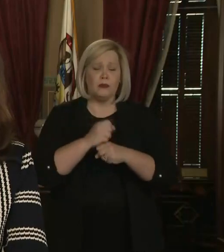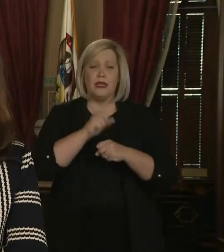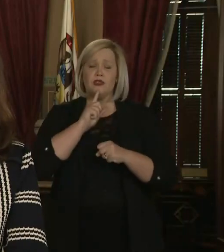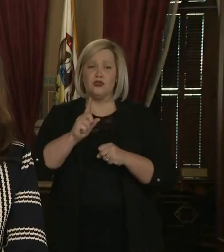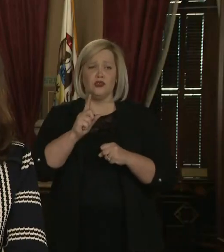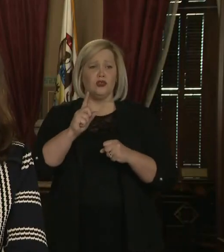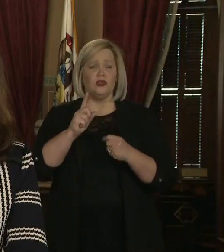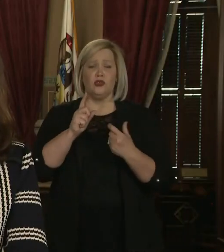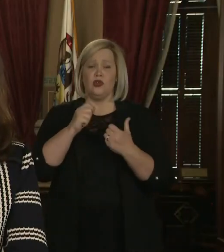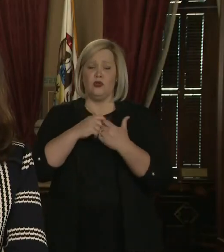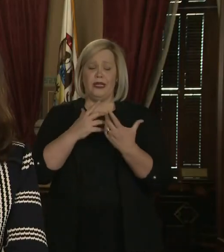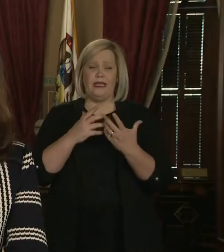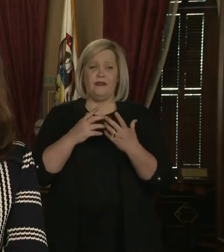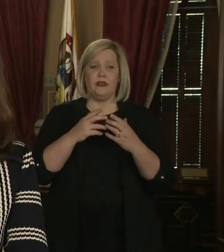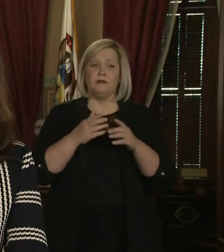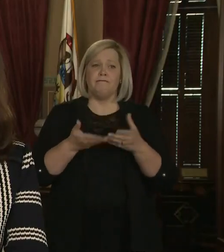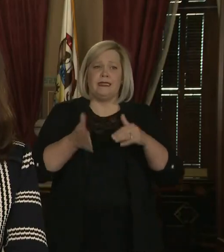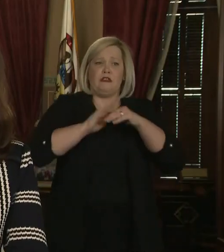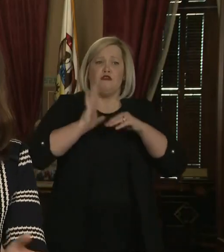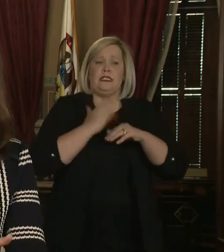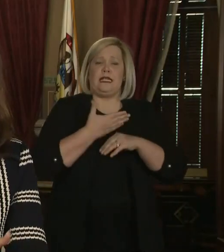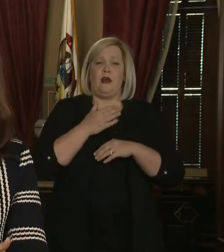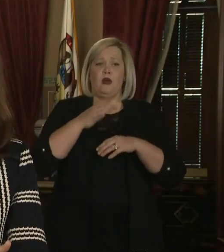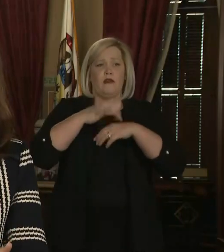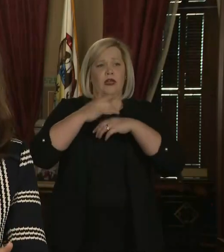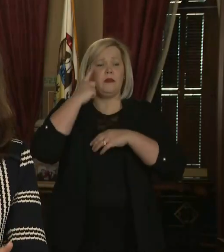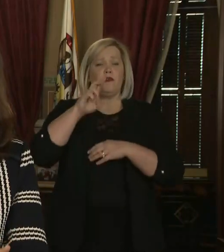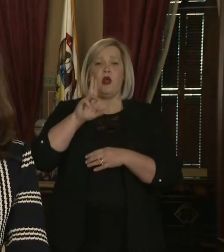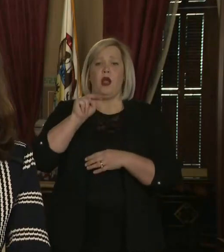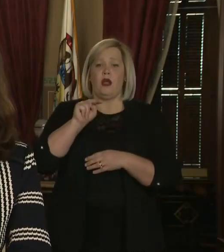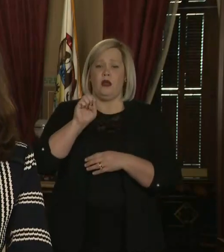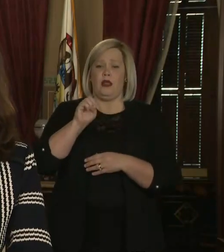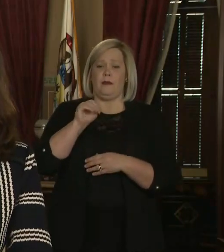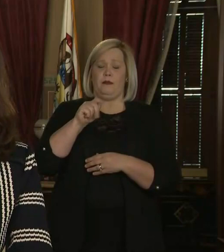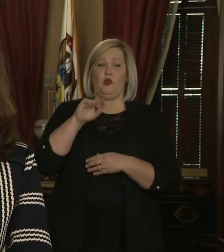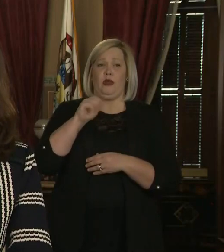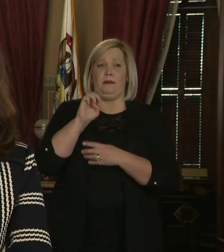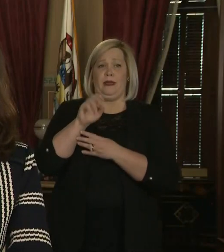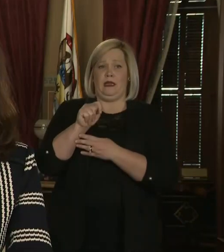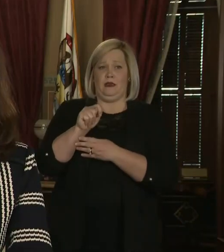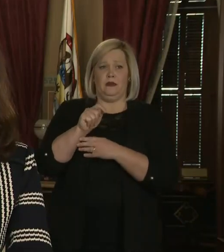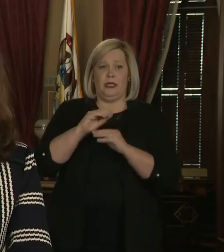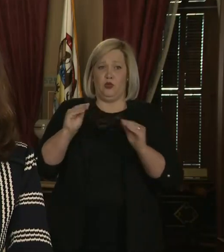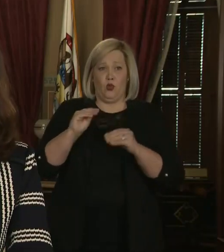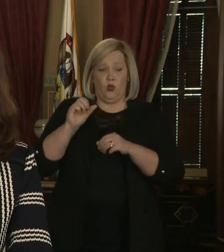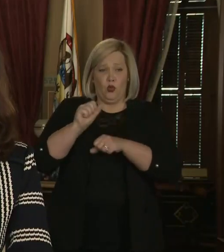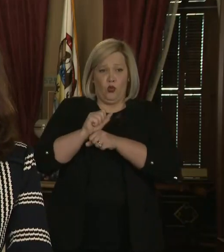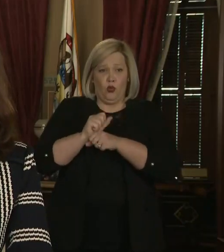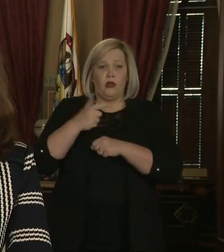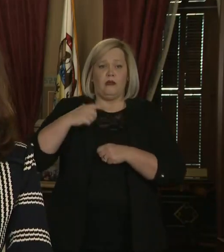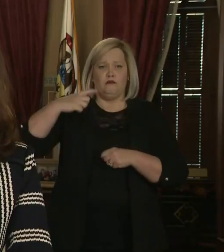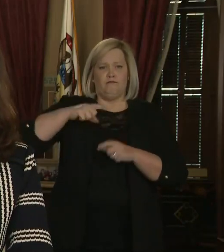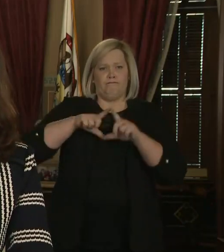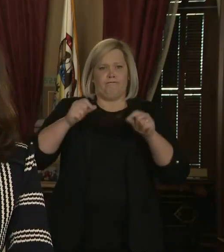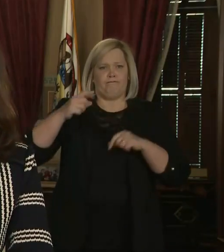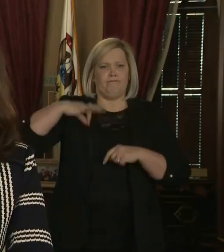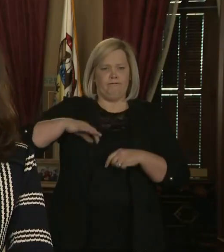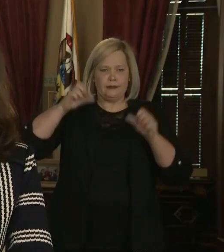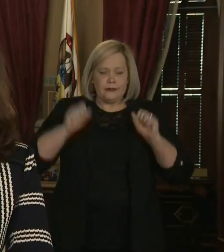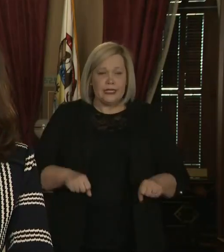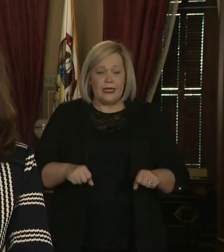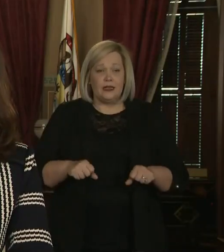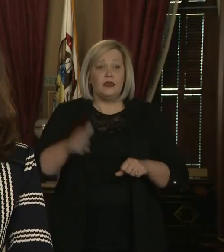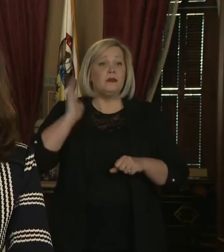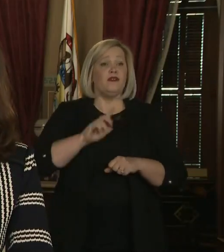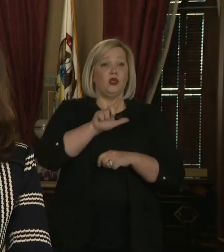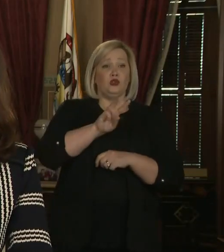extended unemployment so that it's gone from 20 weeks before to now 39 weeks and Gary Peters was a big part of helping make